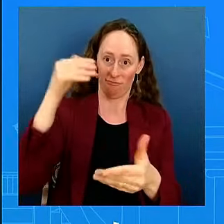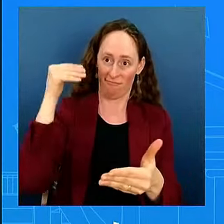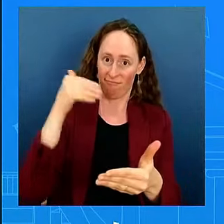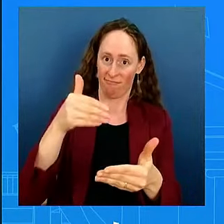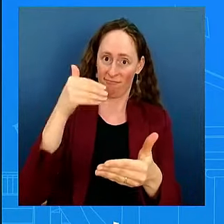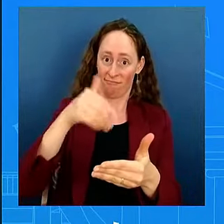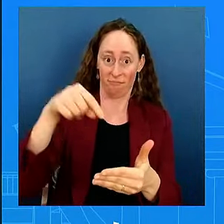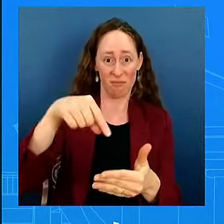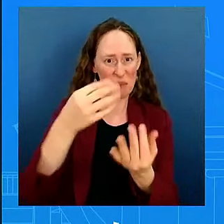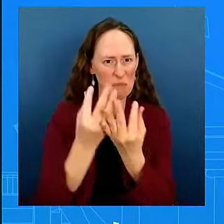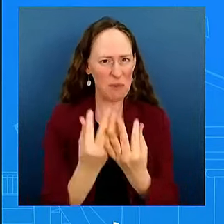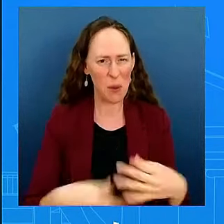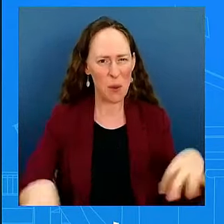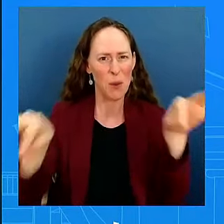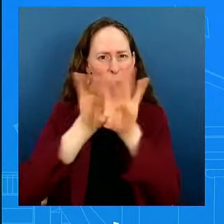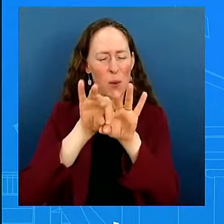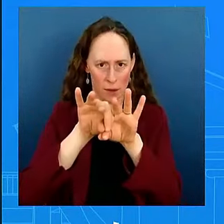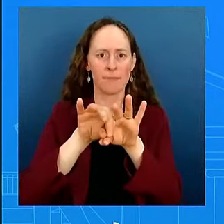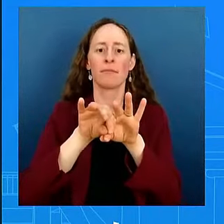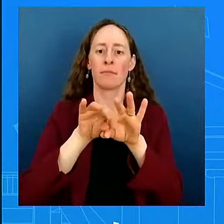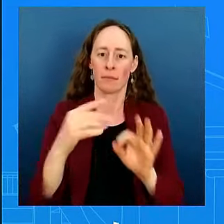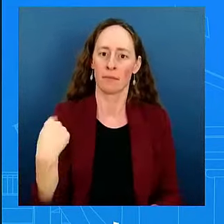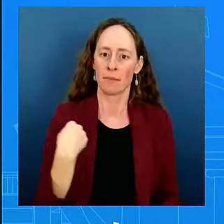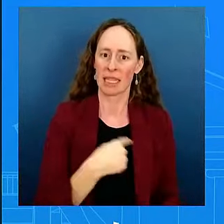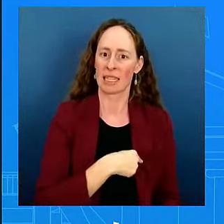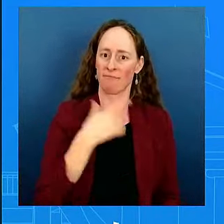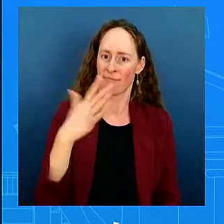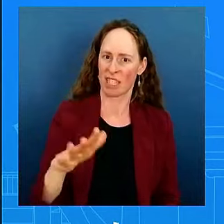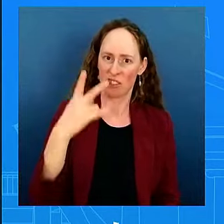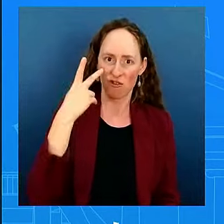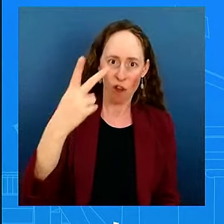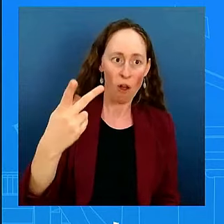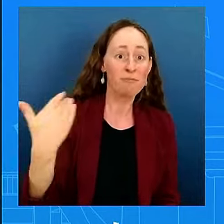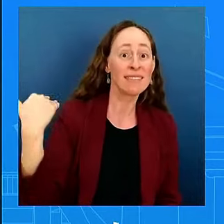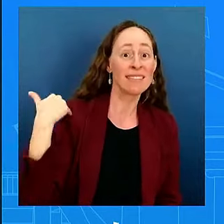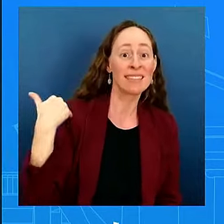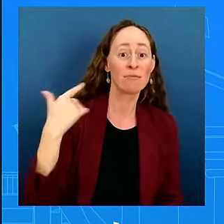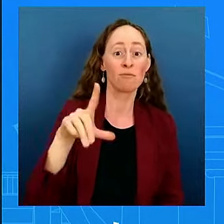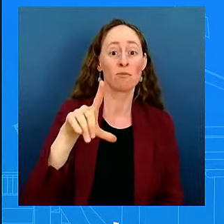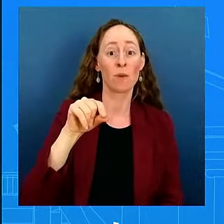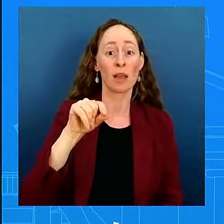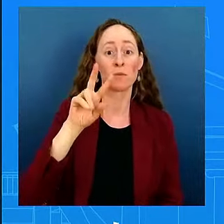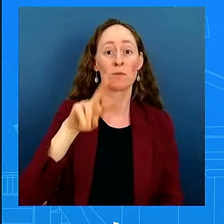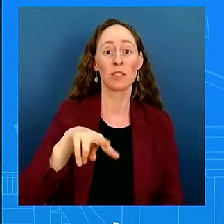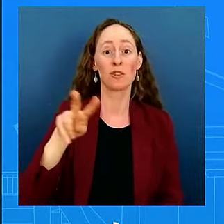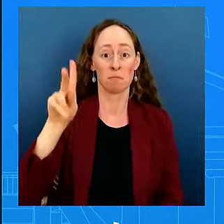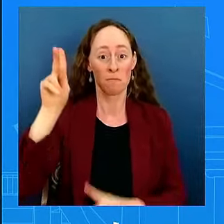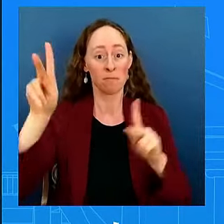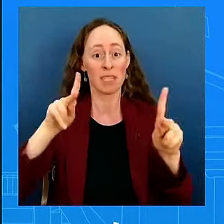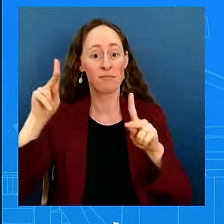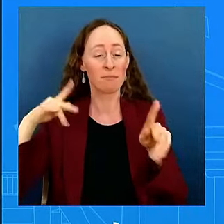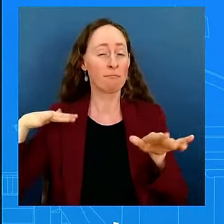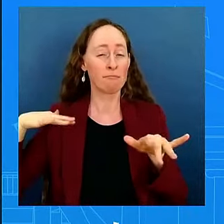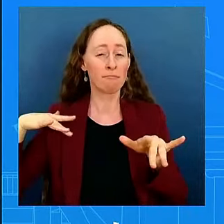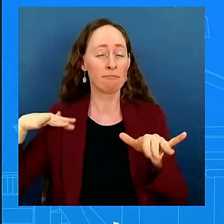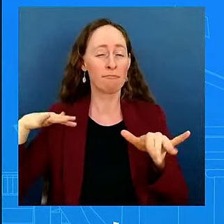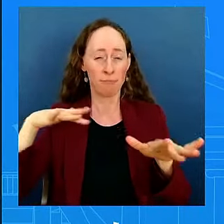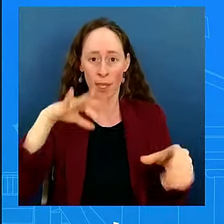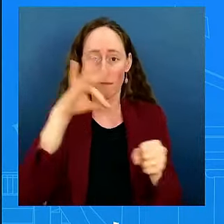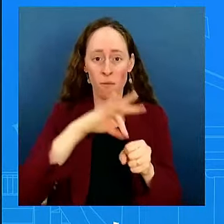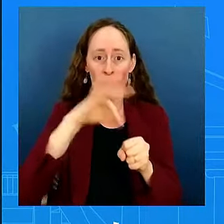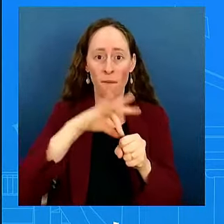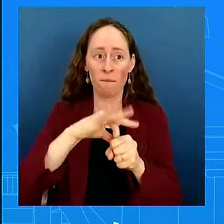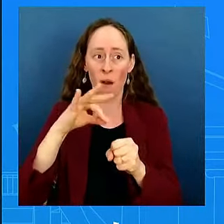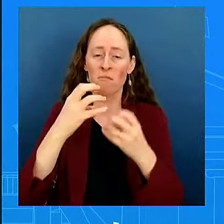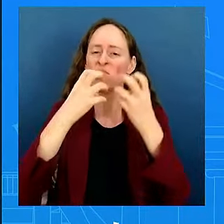2022, they care about our democracy. They care about freedoms. This is something that they truly want to see protected. And that's something that the Biden